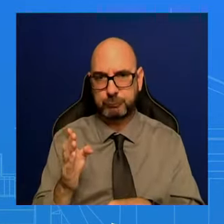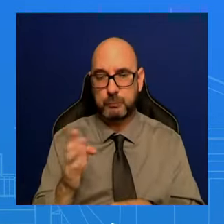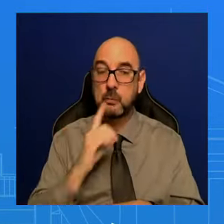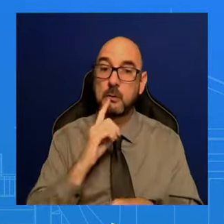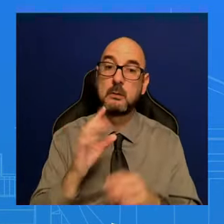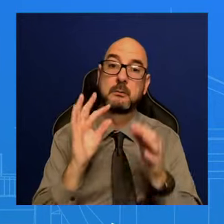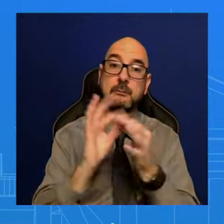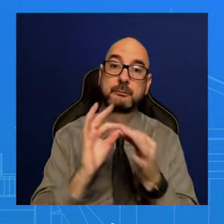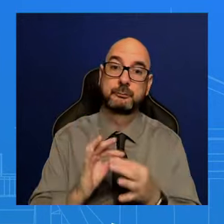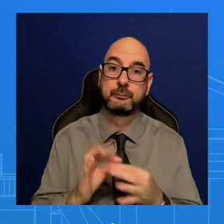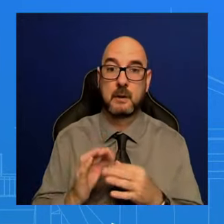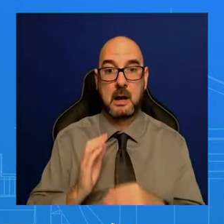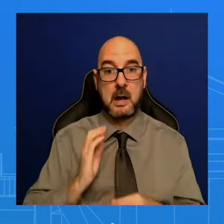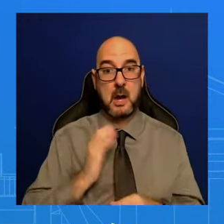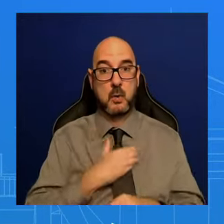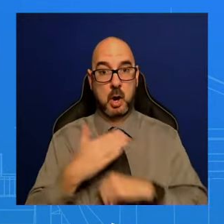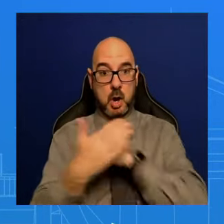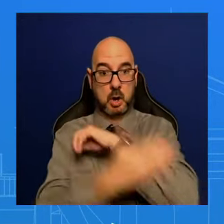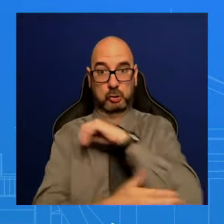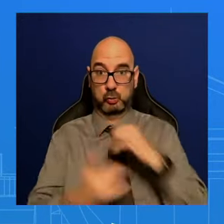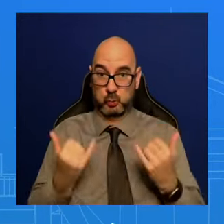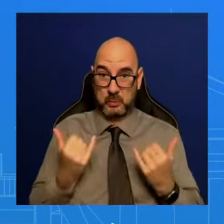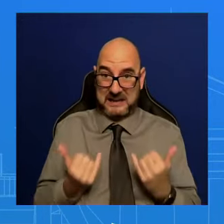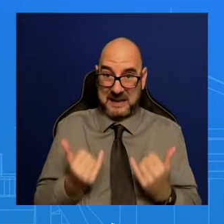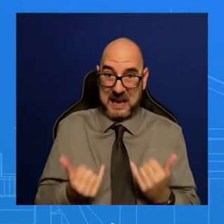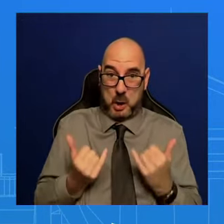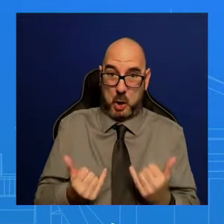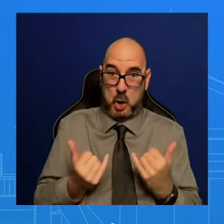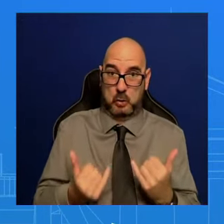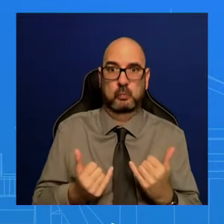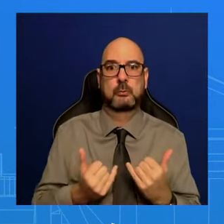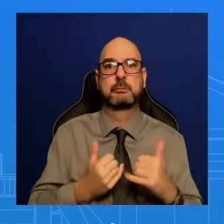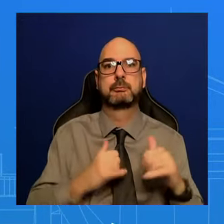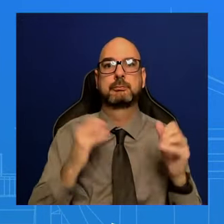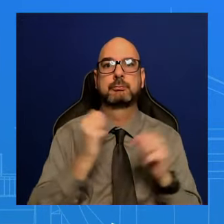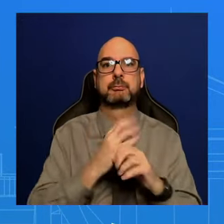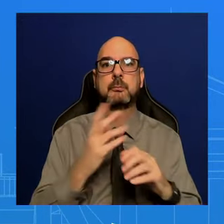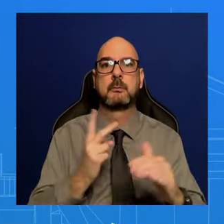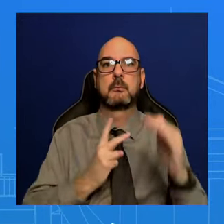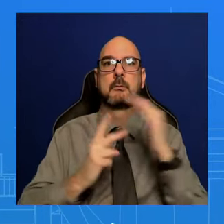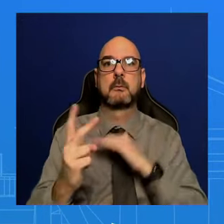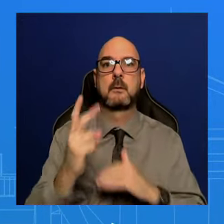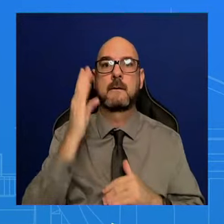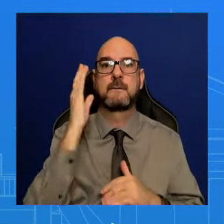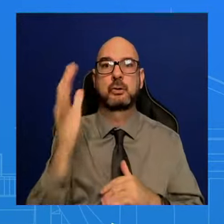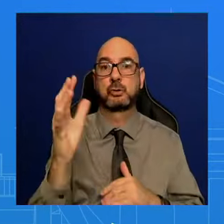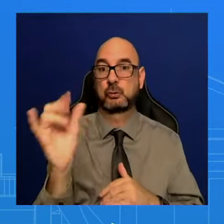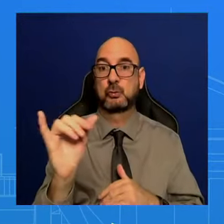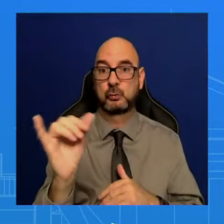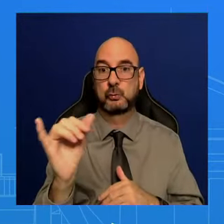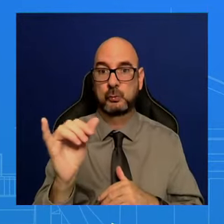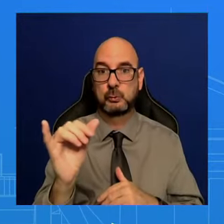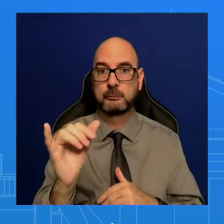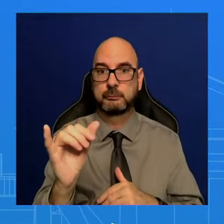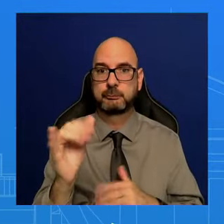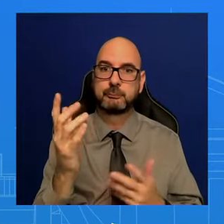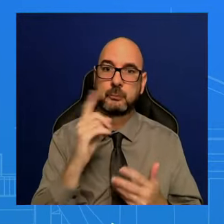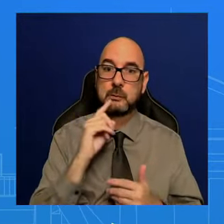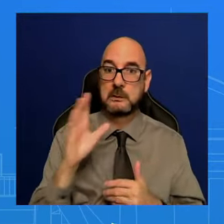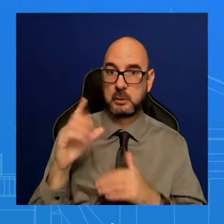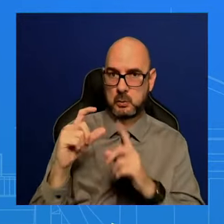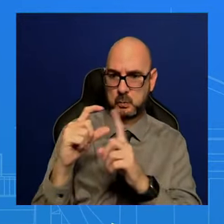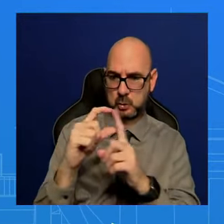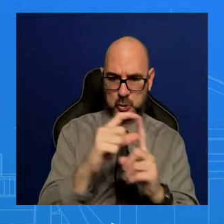out the future for this country. So not going to get into specifics as to how he's working through that. You'll hear it from him directly.